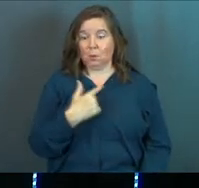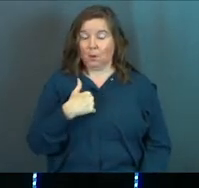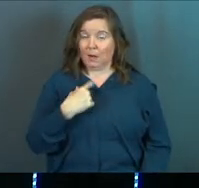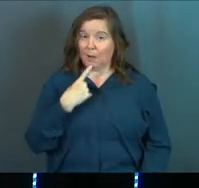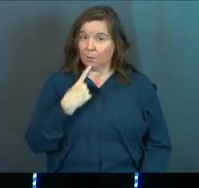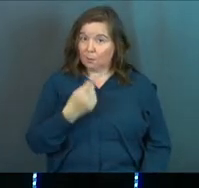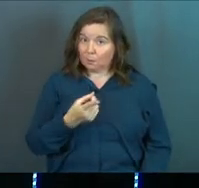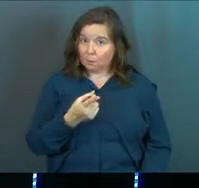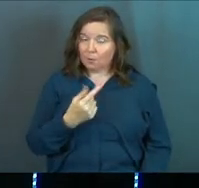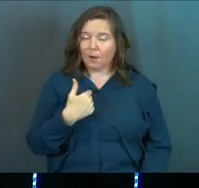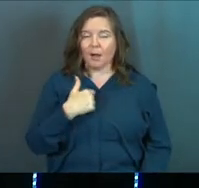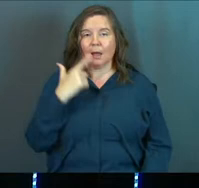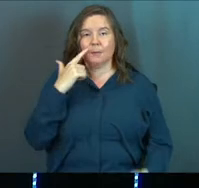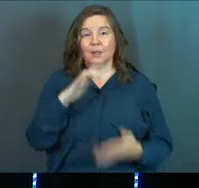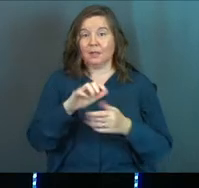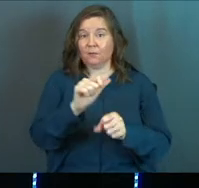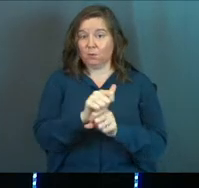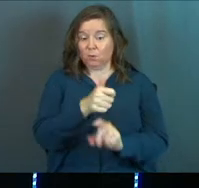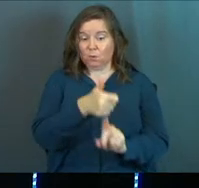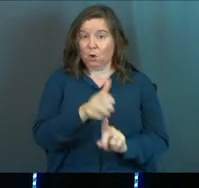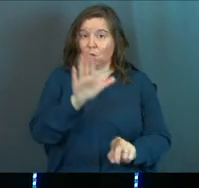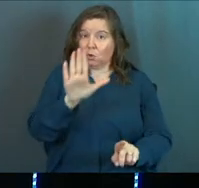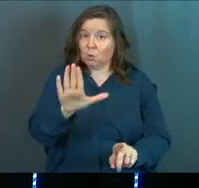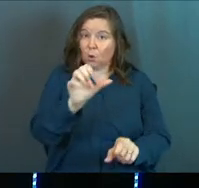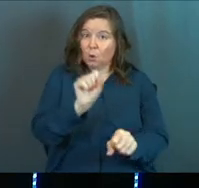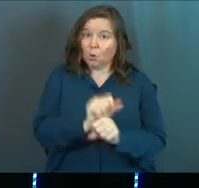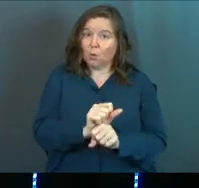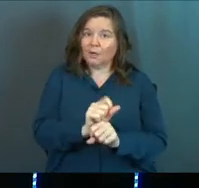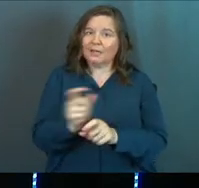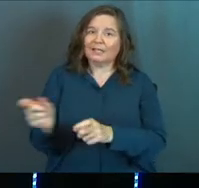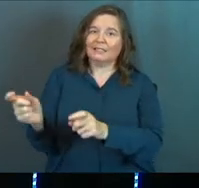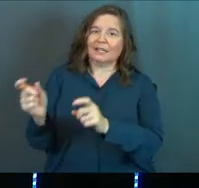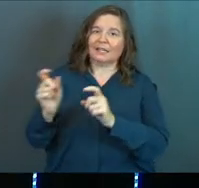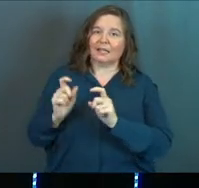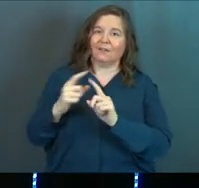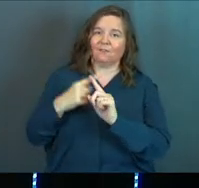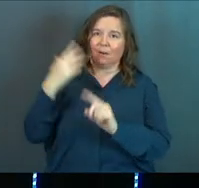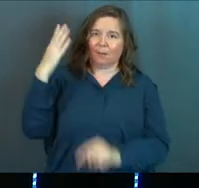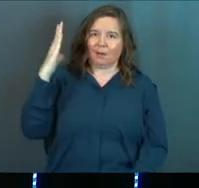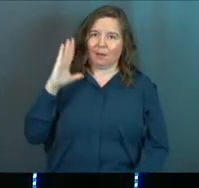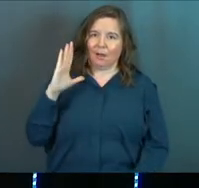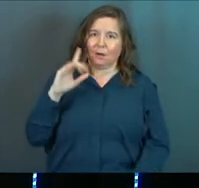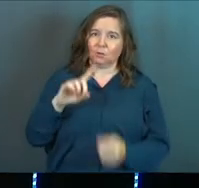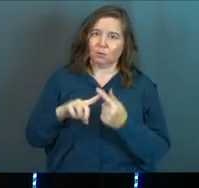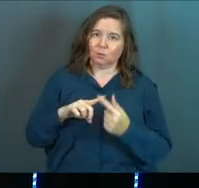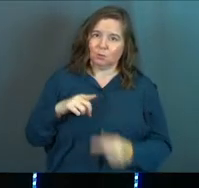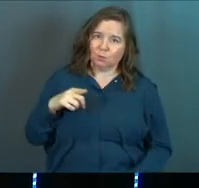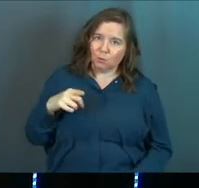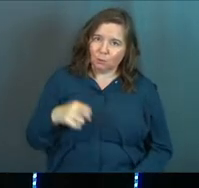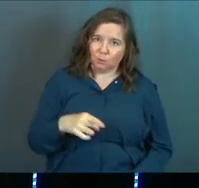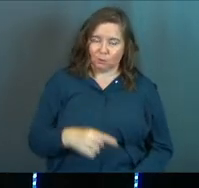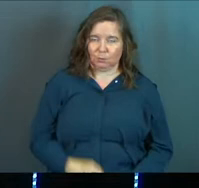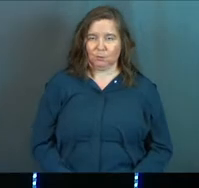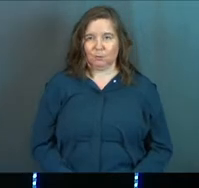what I would tell you is that I believe work, your work, is a gift from God to you.